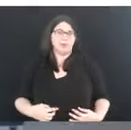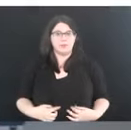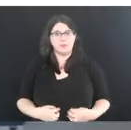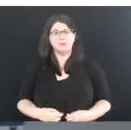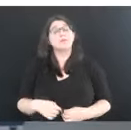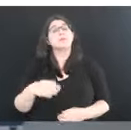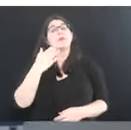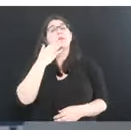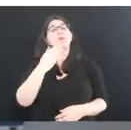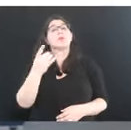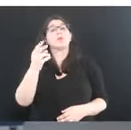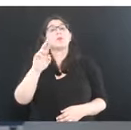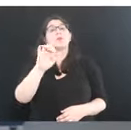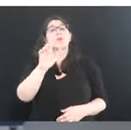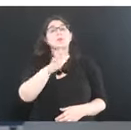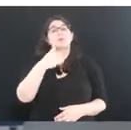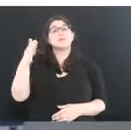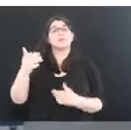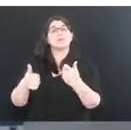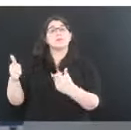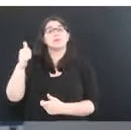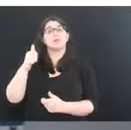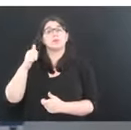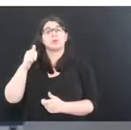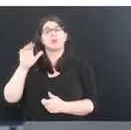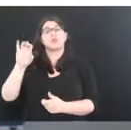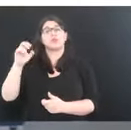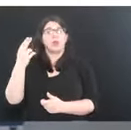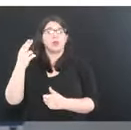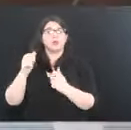Dr. Marsh. Next, we'll go to Secretary Bill Crouch with the DHHR.